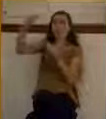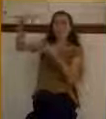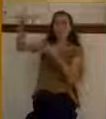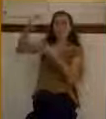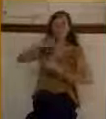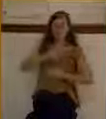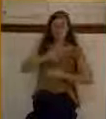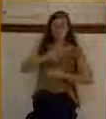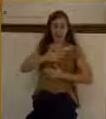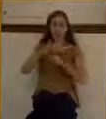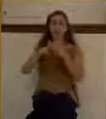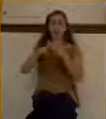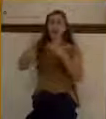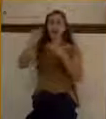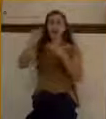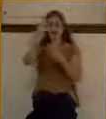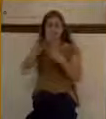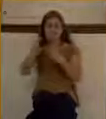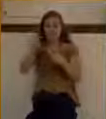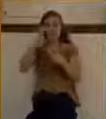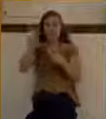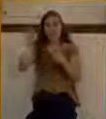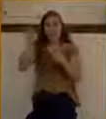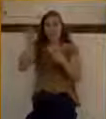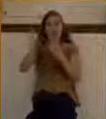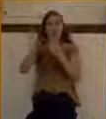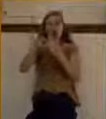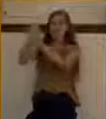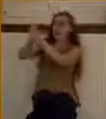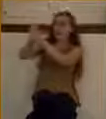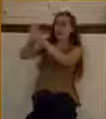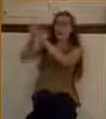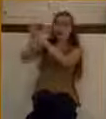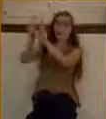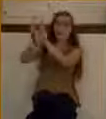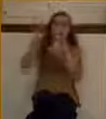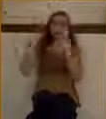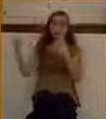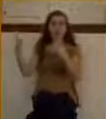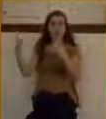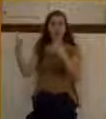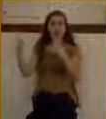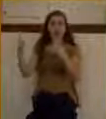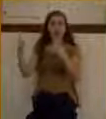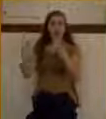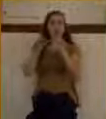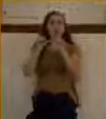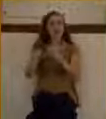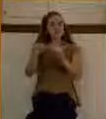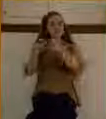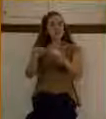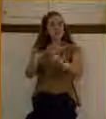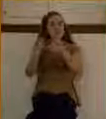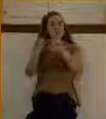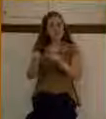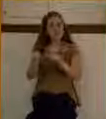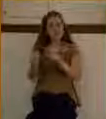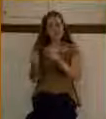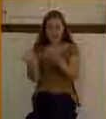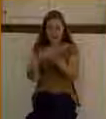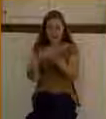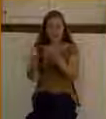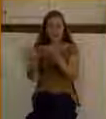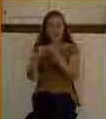Knock, and it shall be opened unto you. The verbs there are all present tense. Keep on asking. Keep on seeking. Keep on knocking.